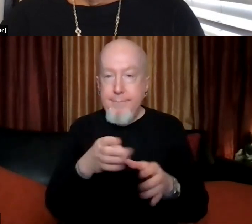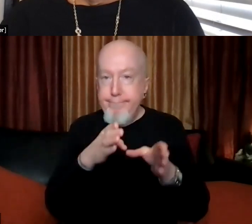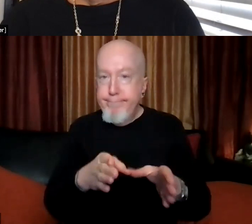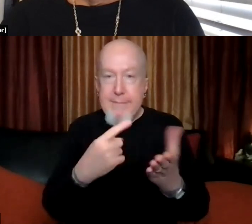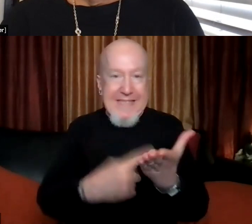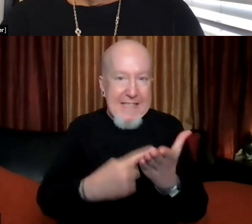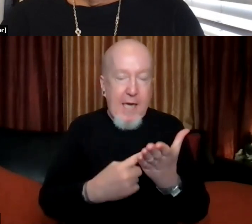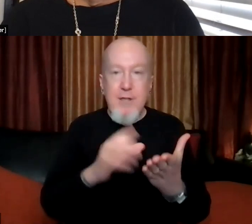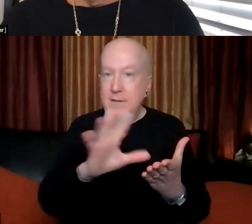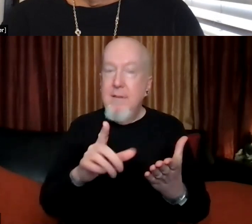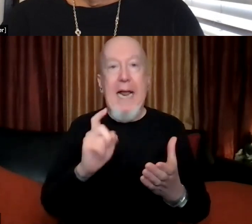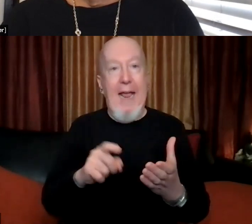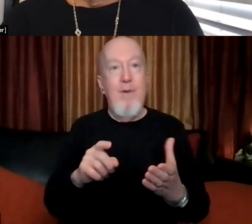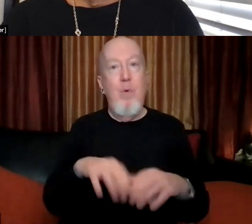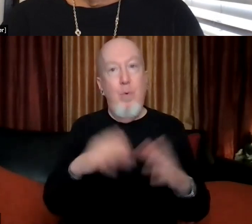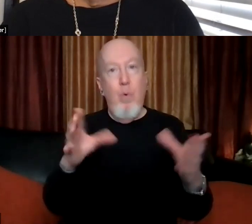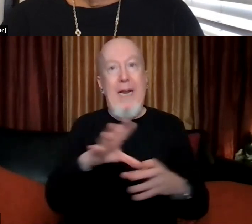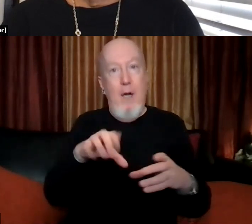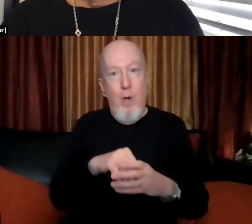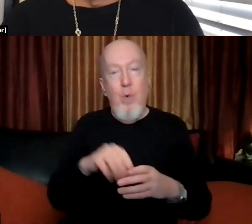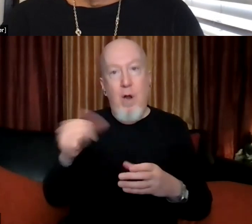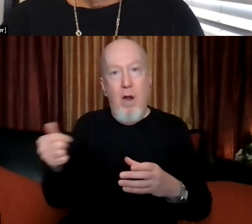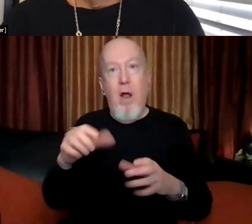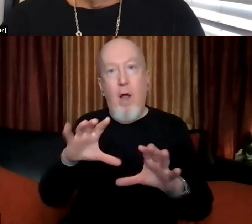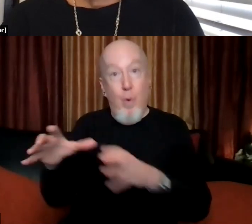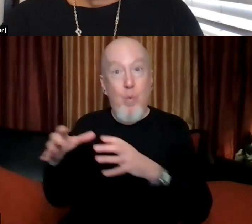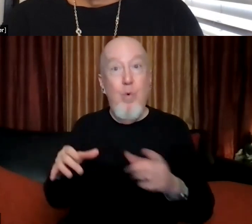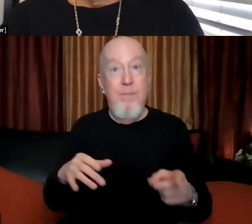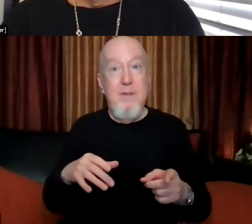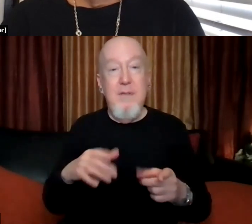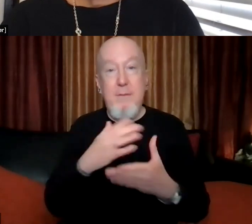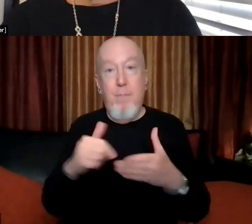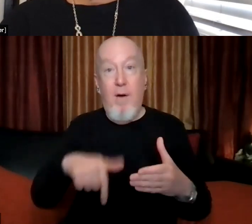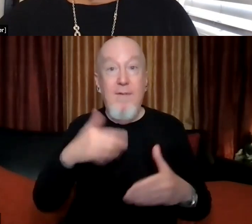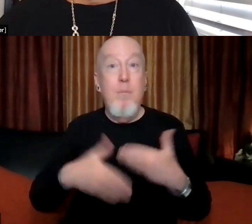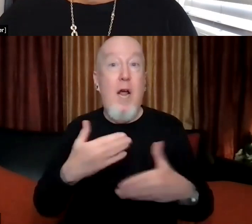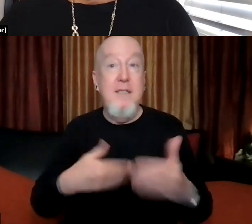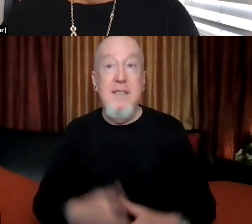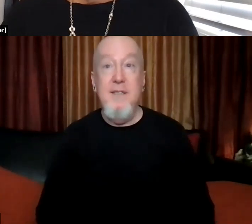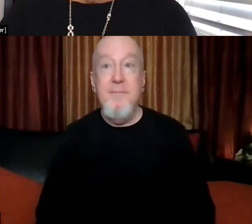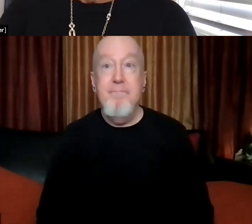um, potential of that, that process. Um, so I think that's absolutely correct. Um,